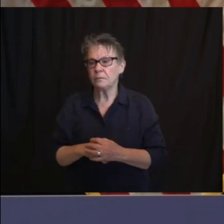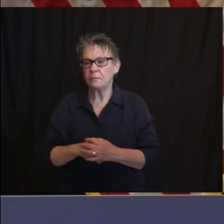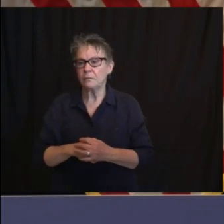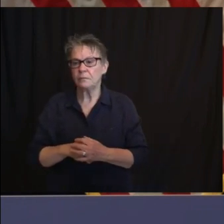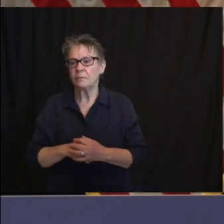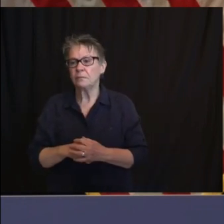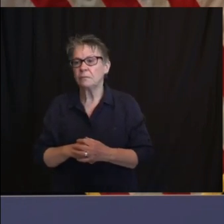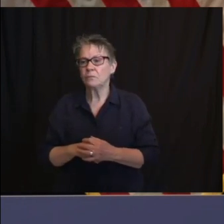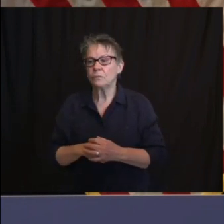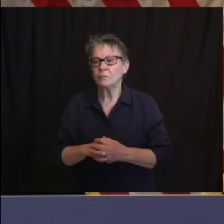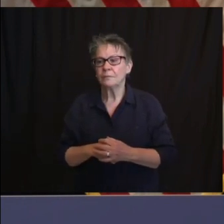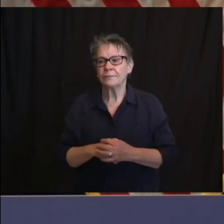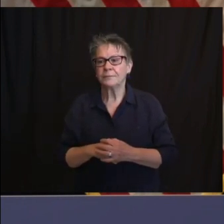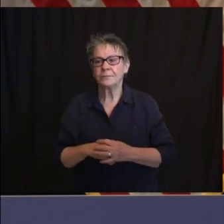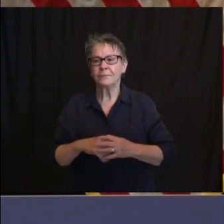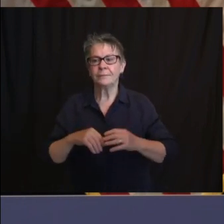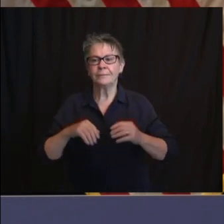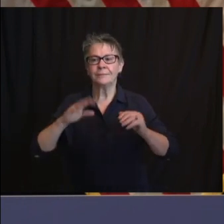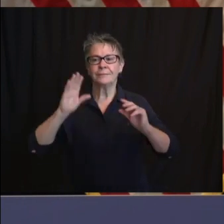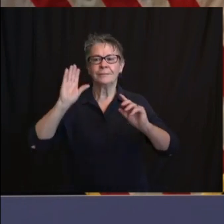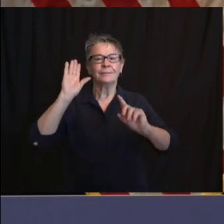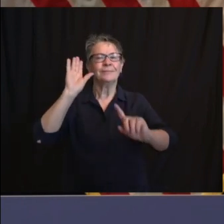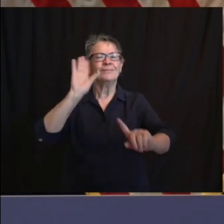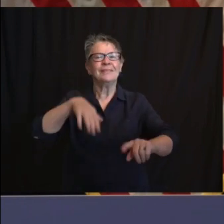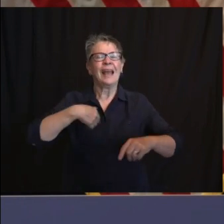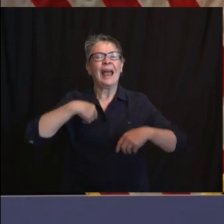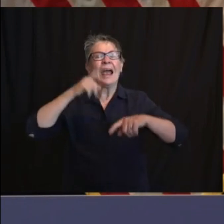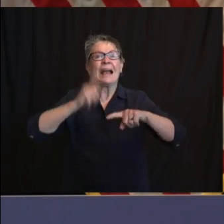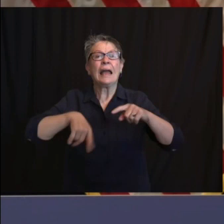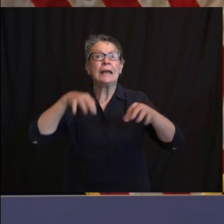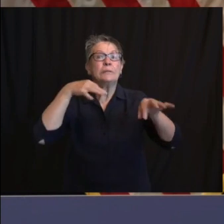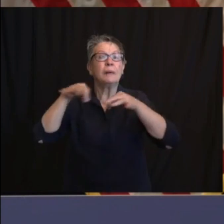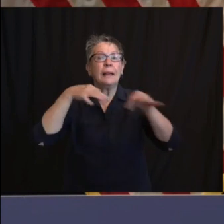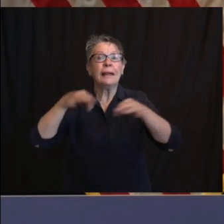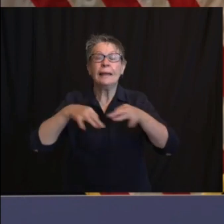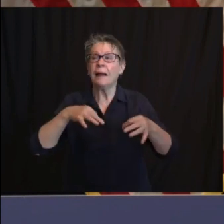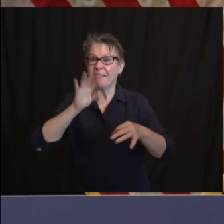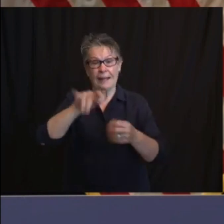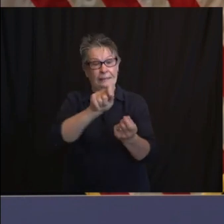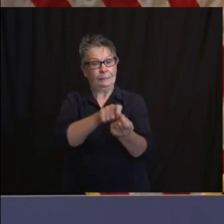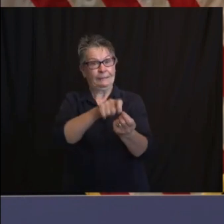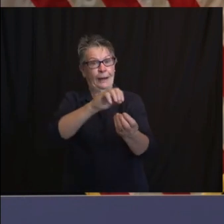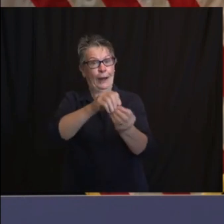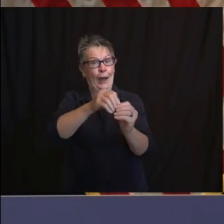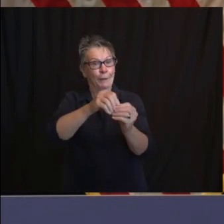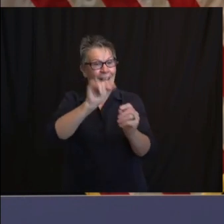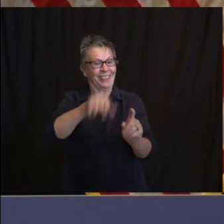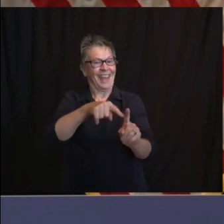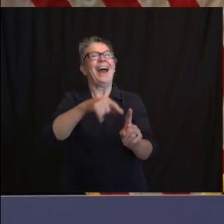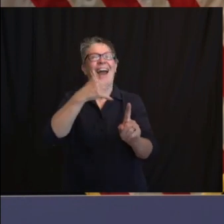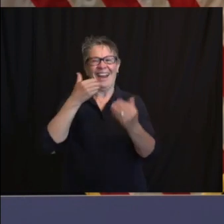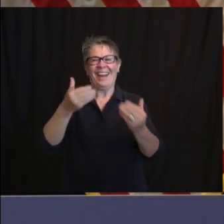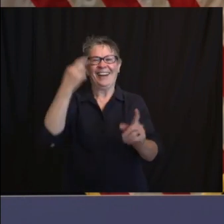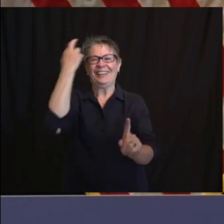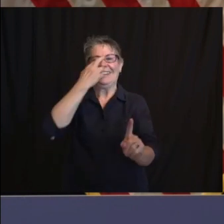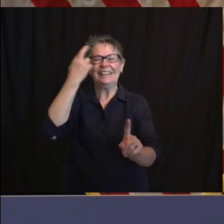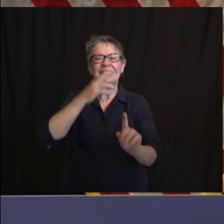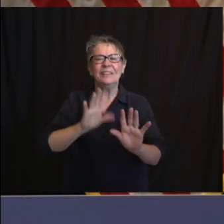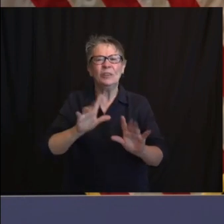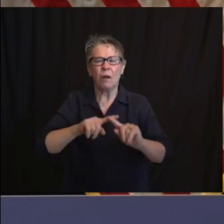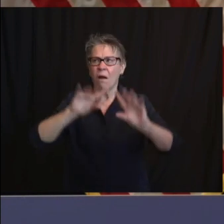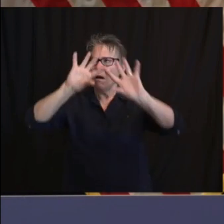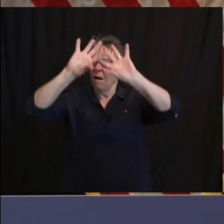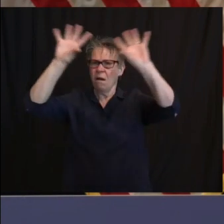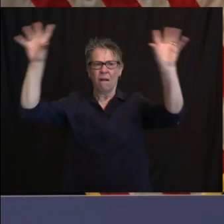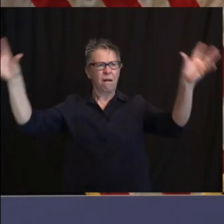one number or a particular benchmark other than the fact we've made. When you look and you're 70%, 80% off